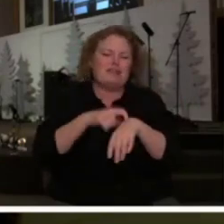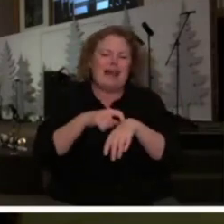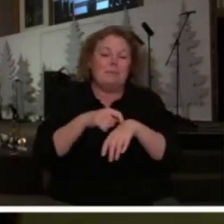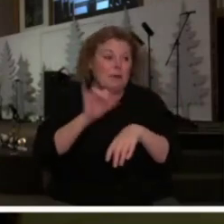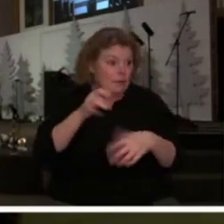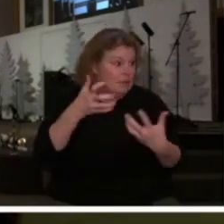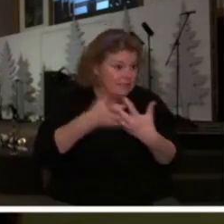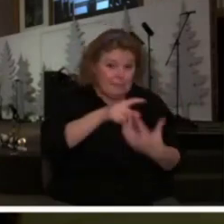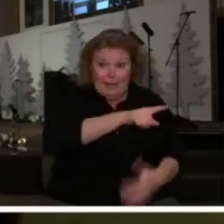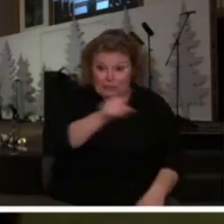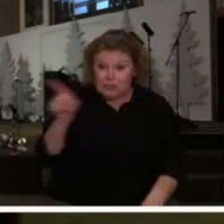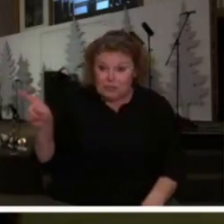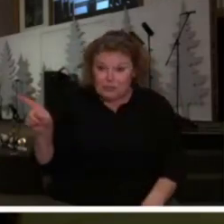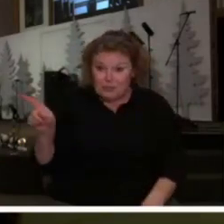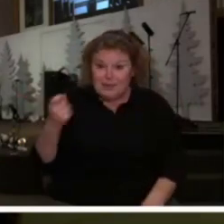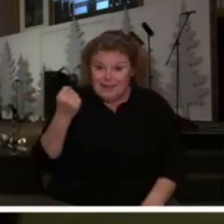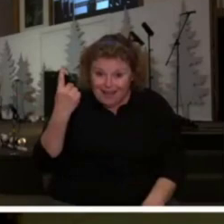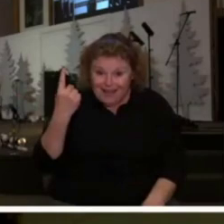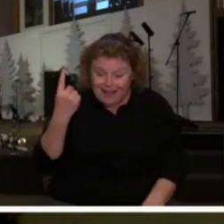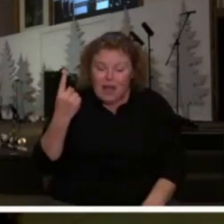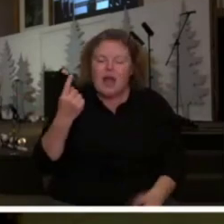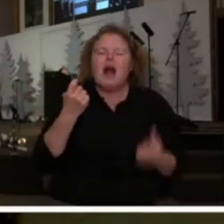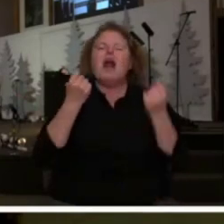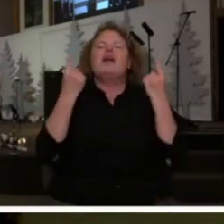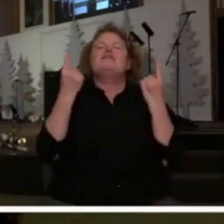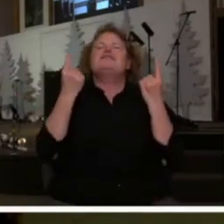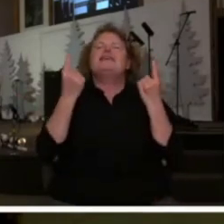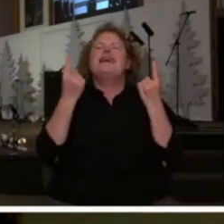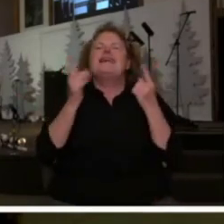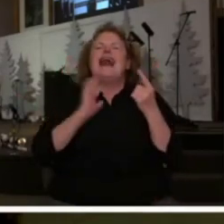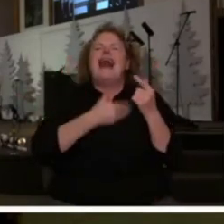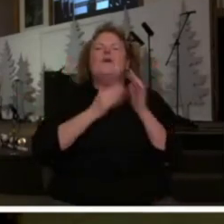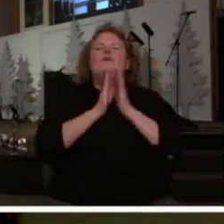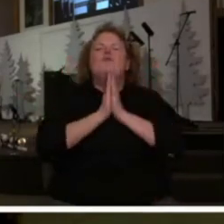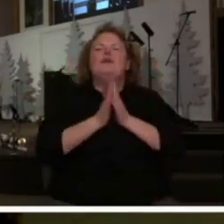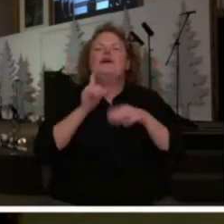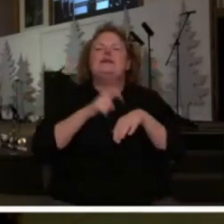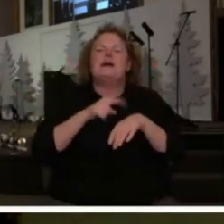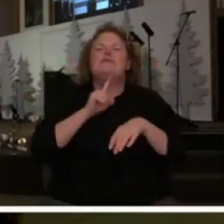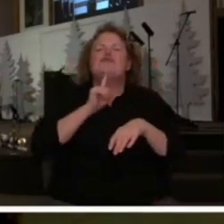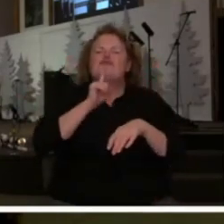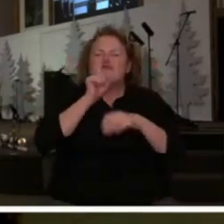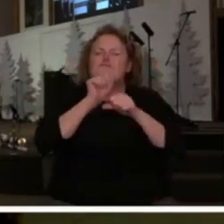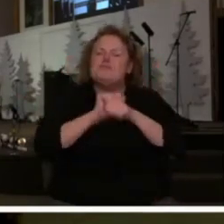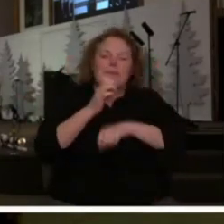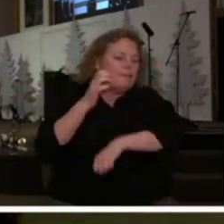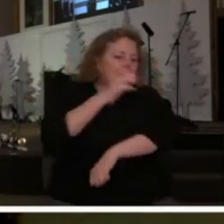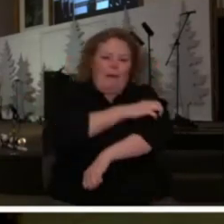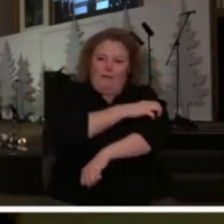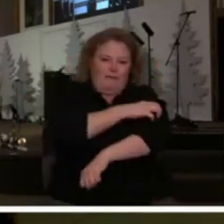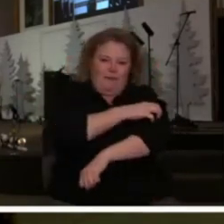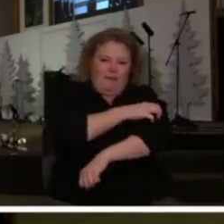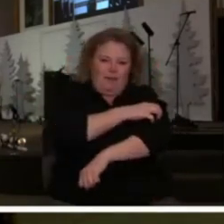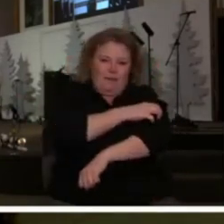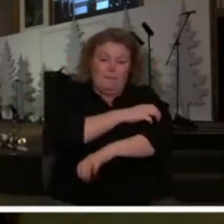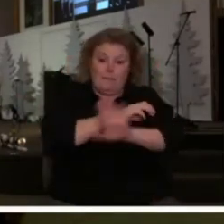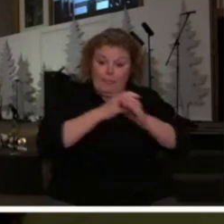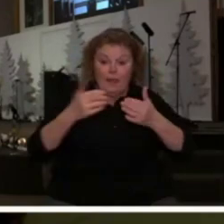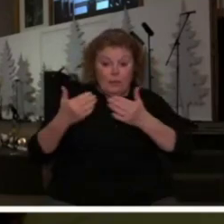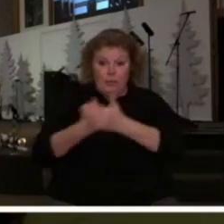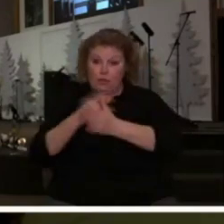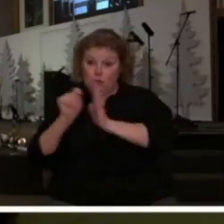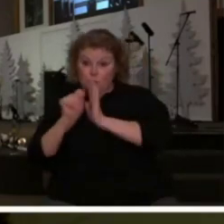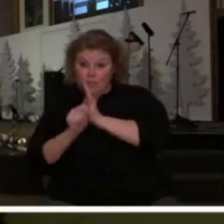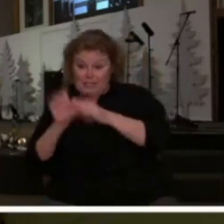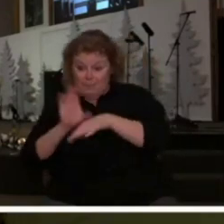you I want us to grasp the power of our own altars the New Testament church that